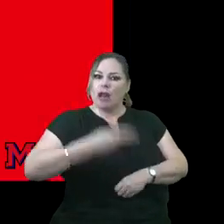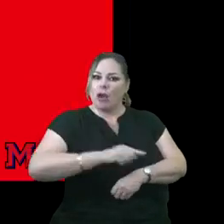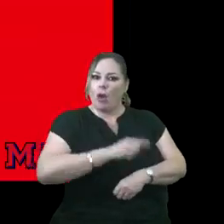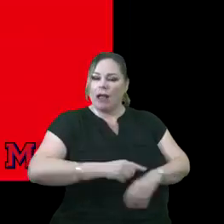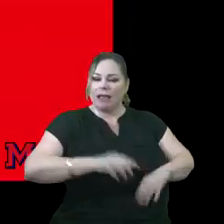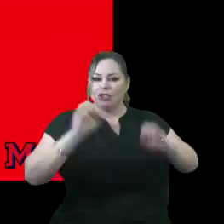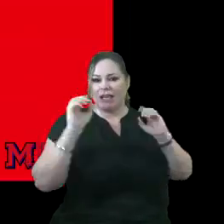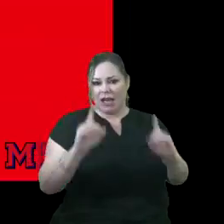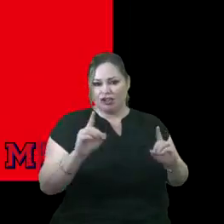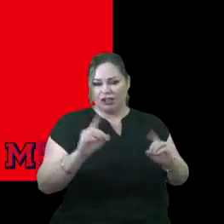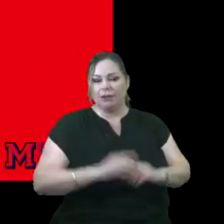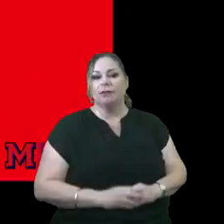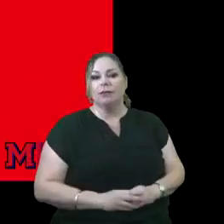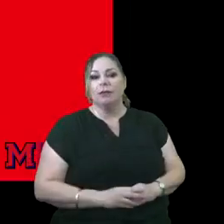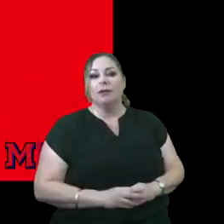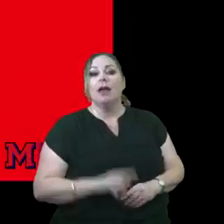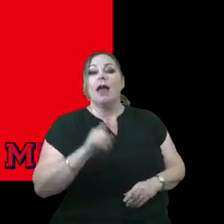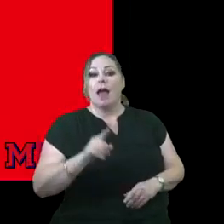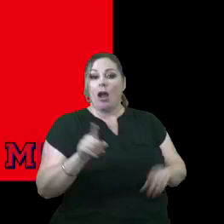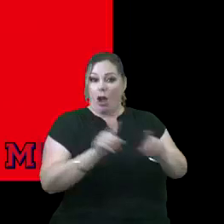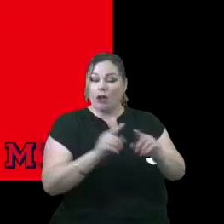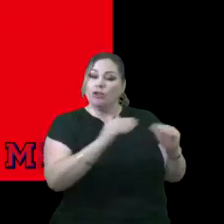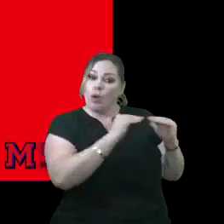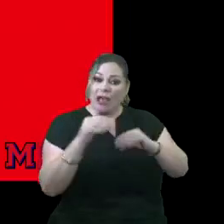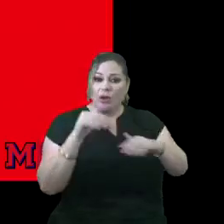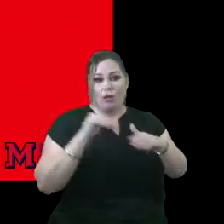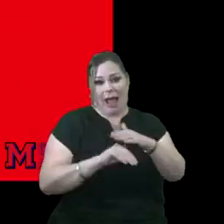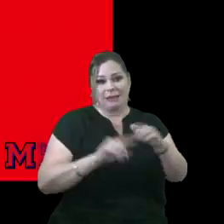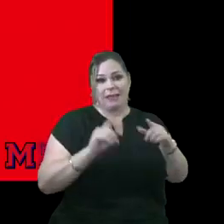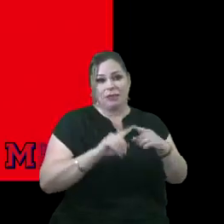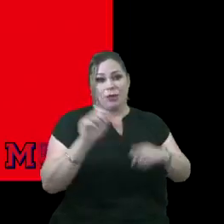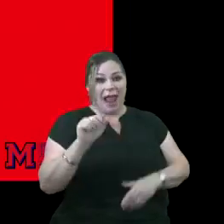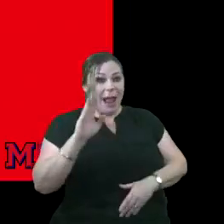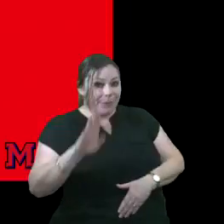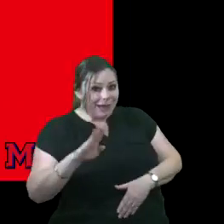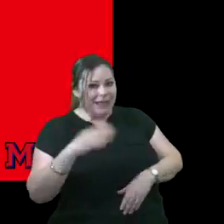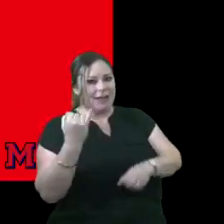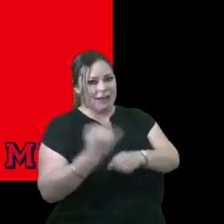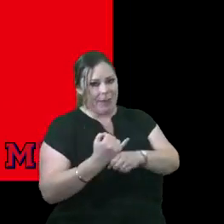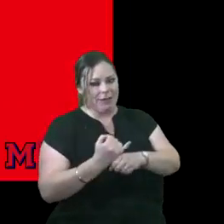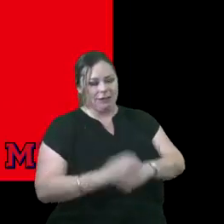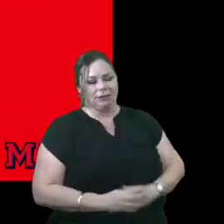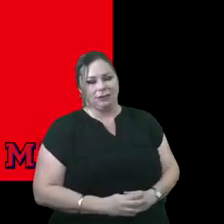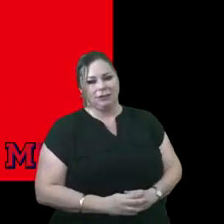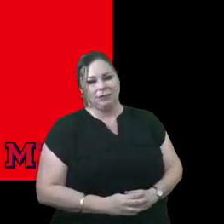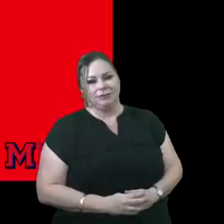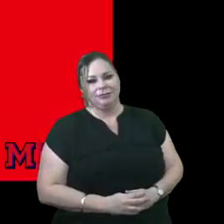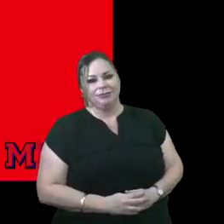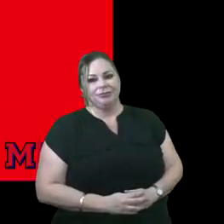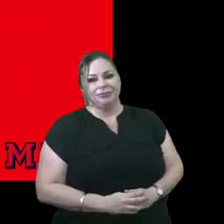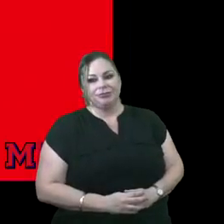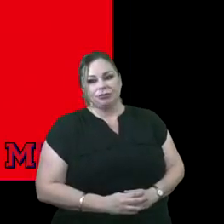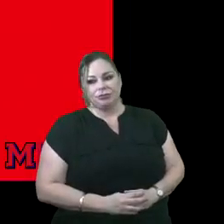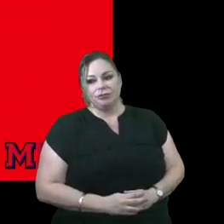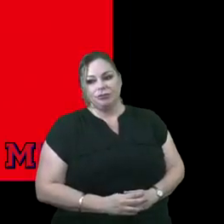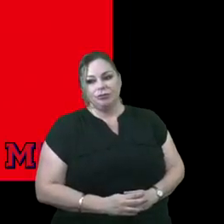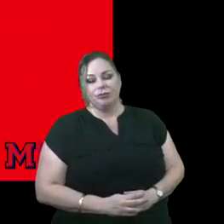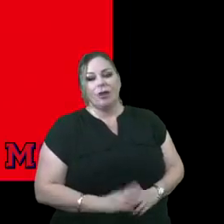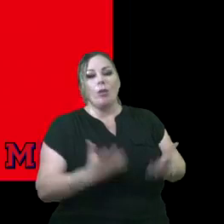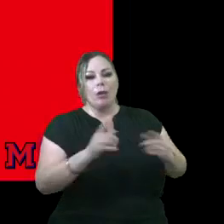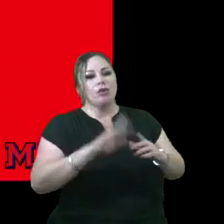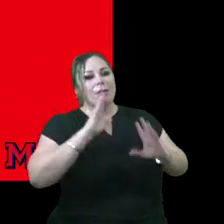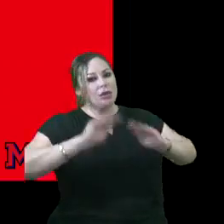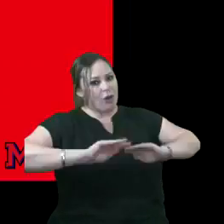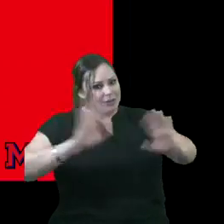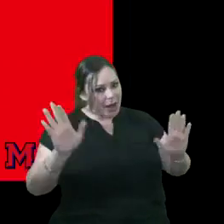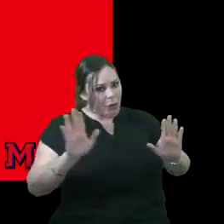education. And that they receive equitable access to an A and B rated school. And again in the spirit of transparency.